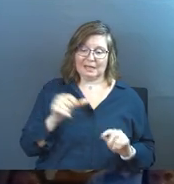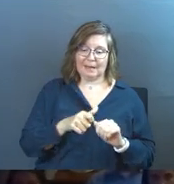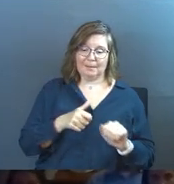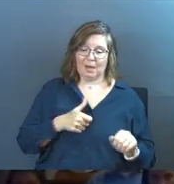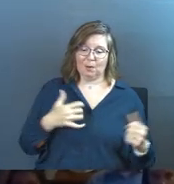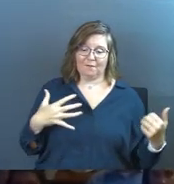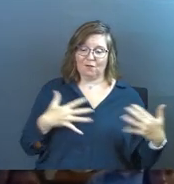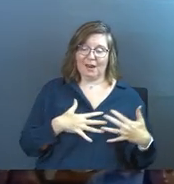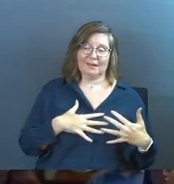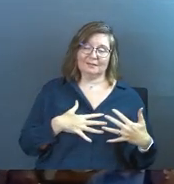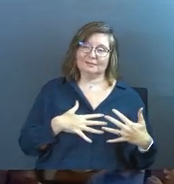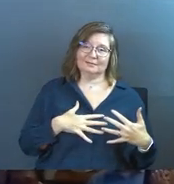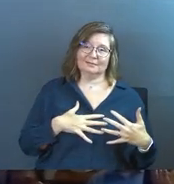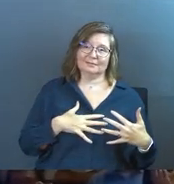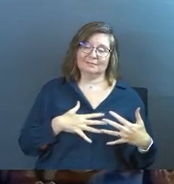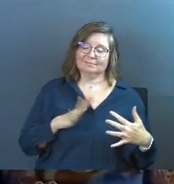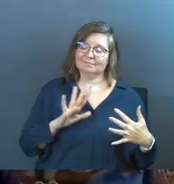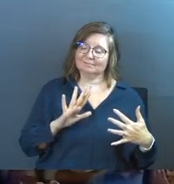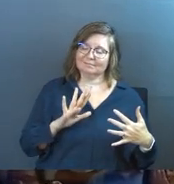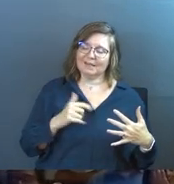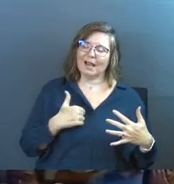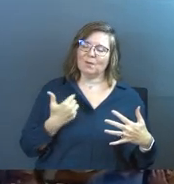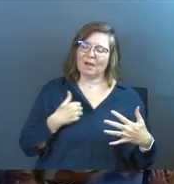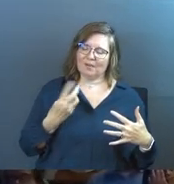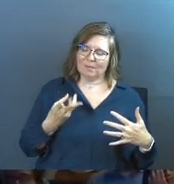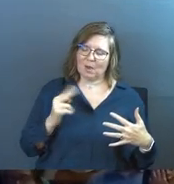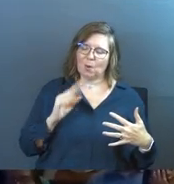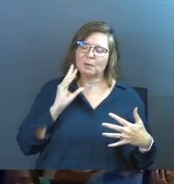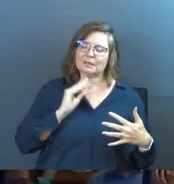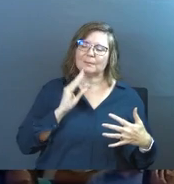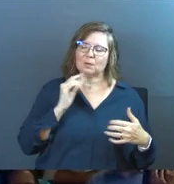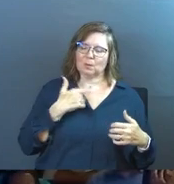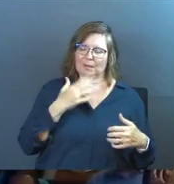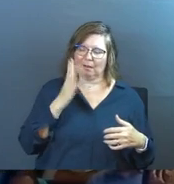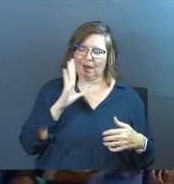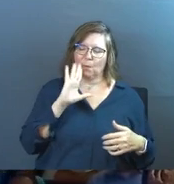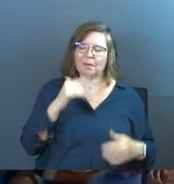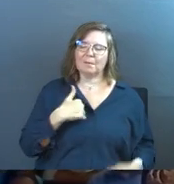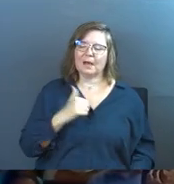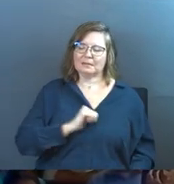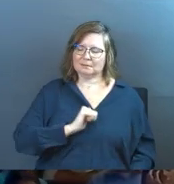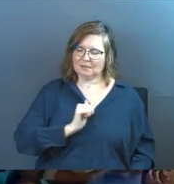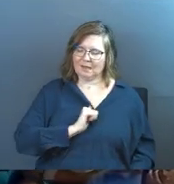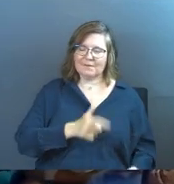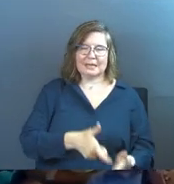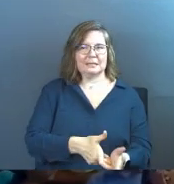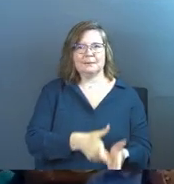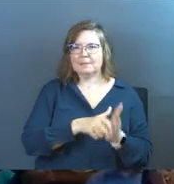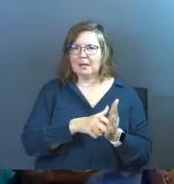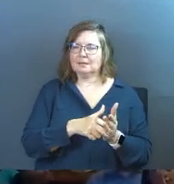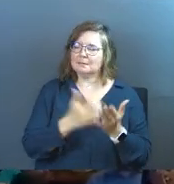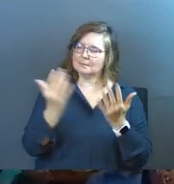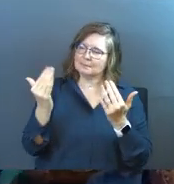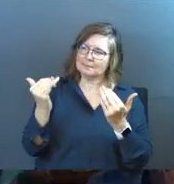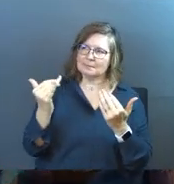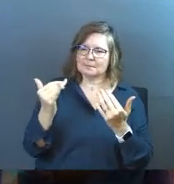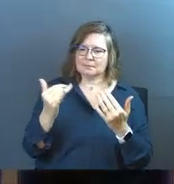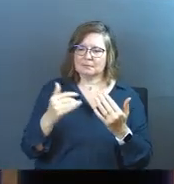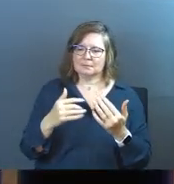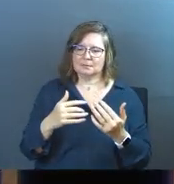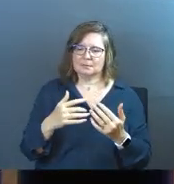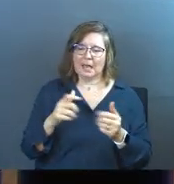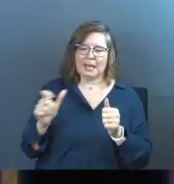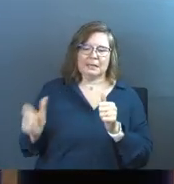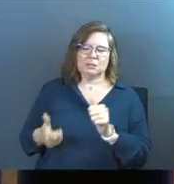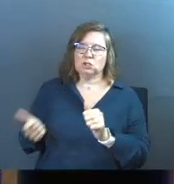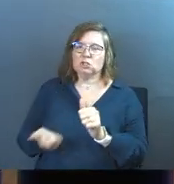behind afraid. He says, no, I will have my own experience with God. And he demands it and he gets violent about it and